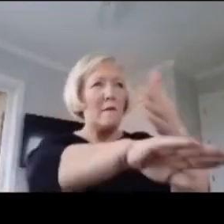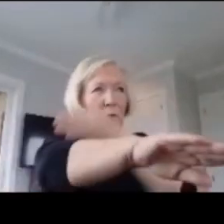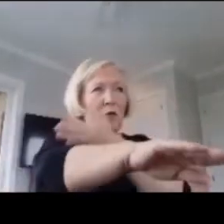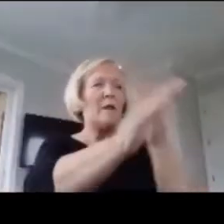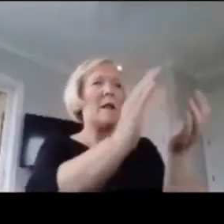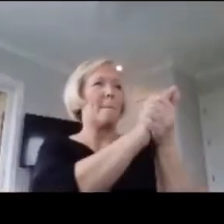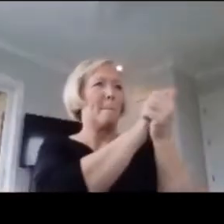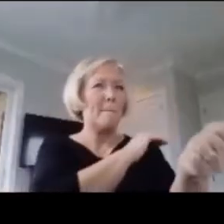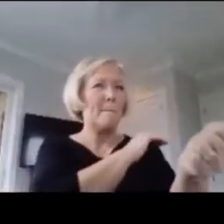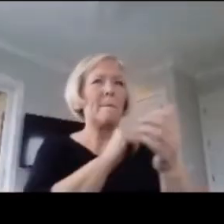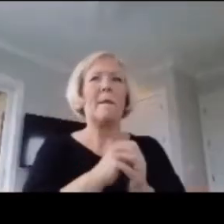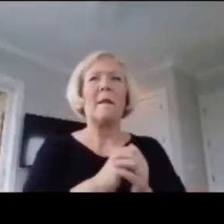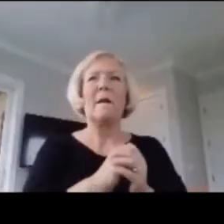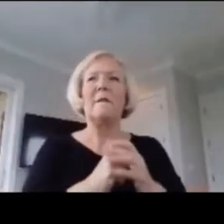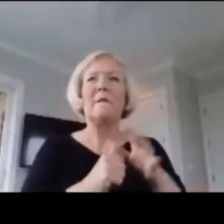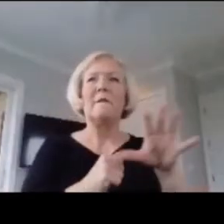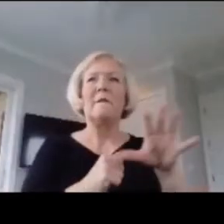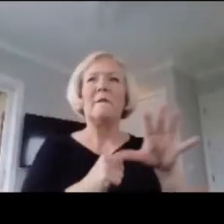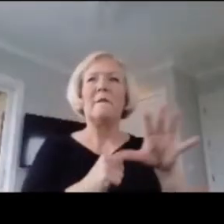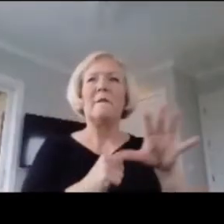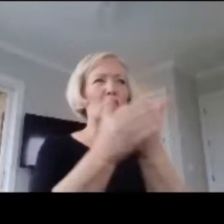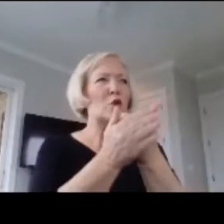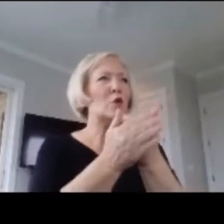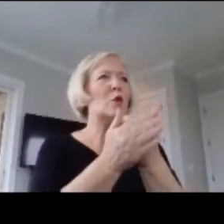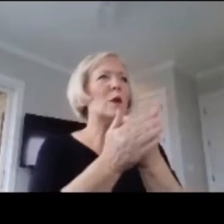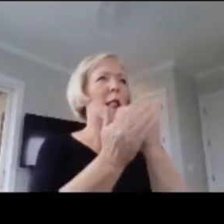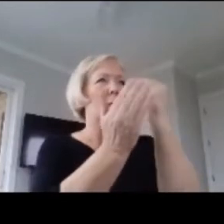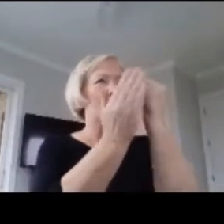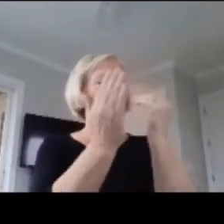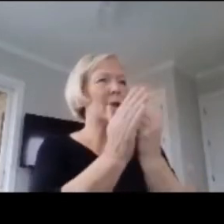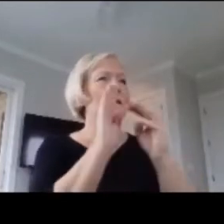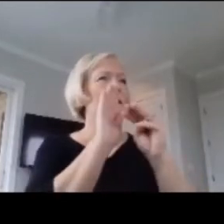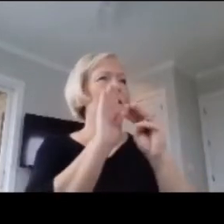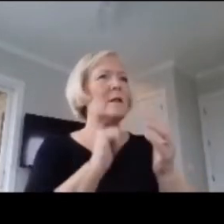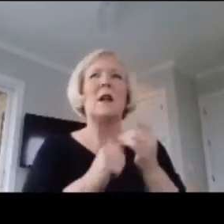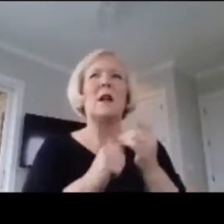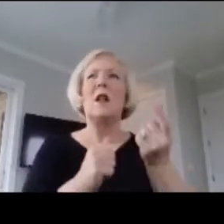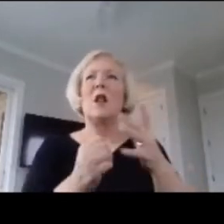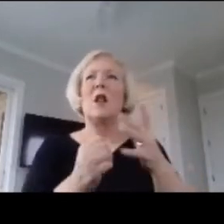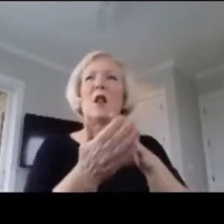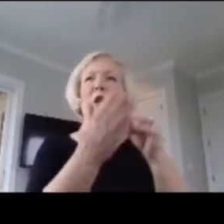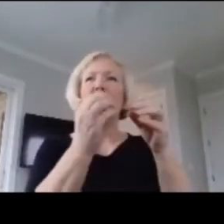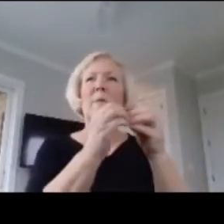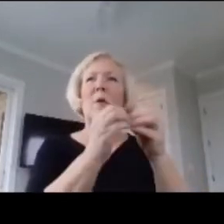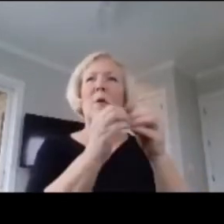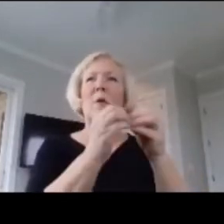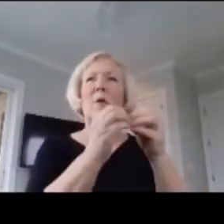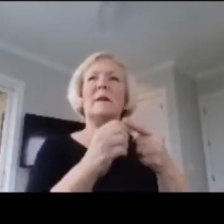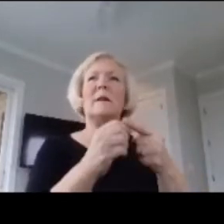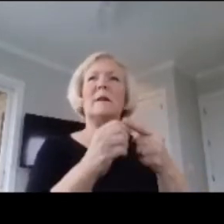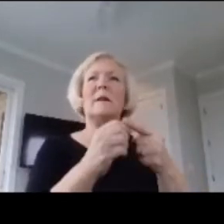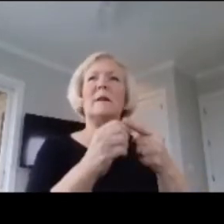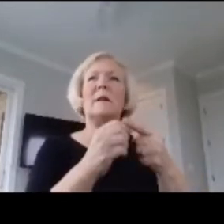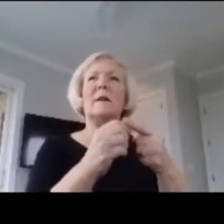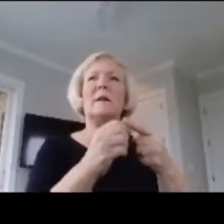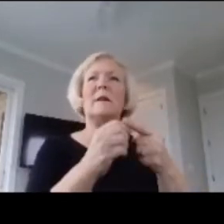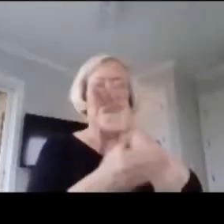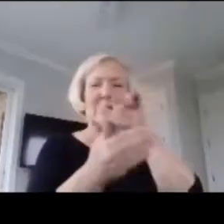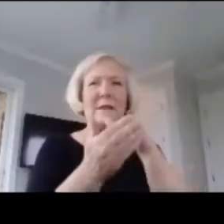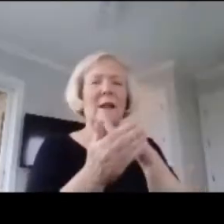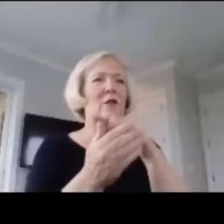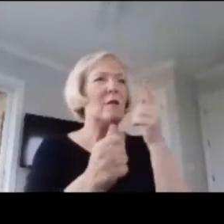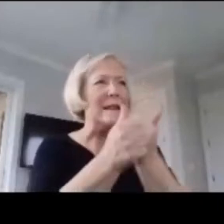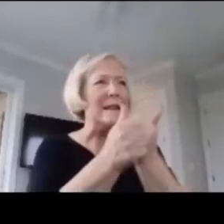models to consulting other educators, learning more about effective teaching is at the center of each excellent educator.